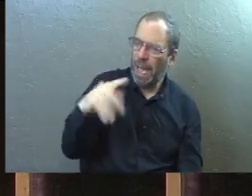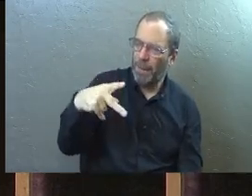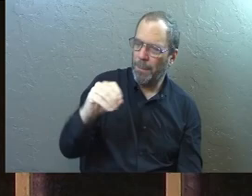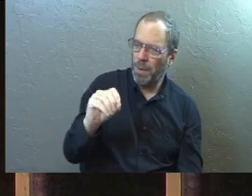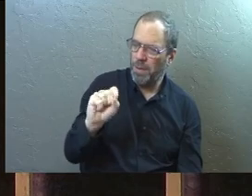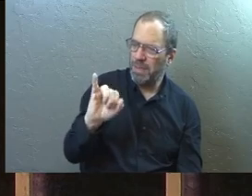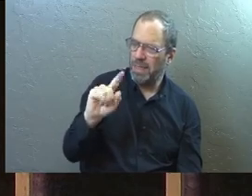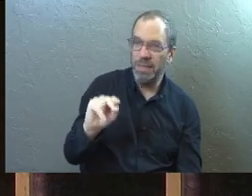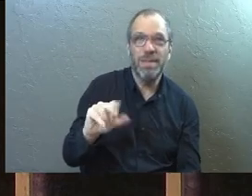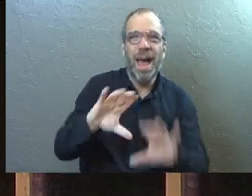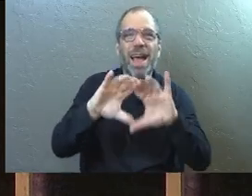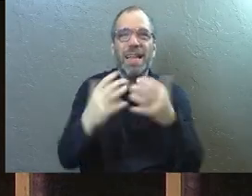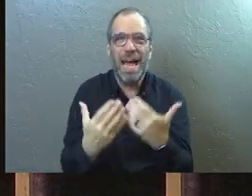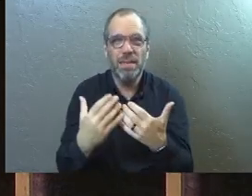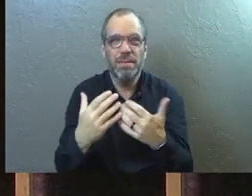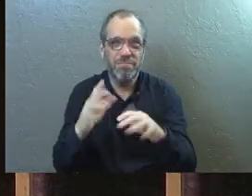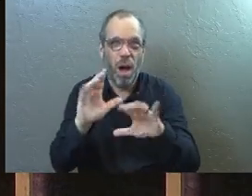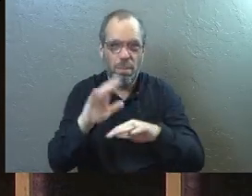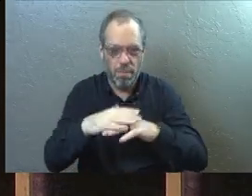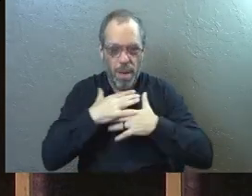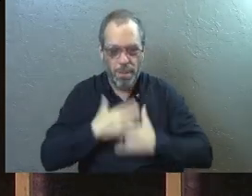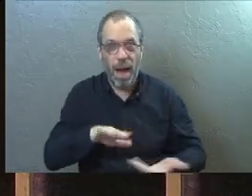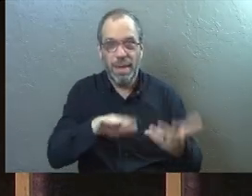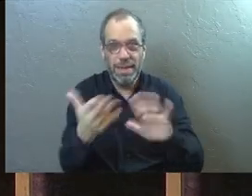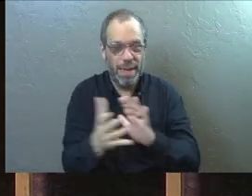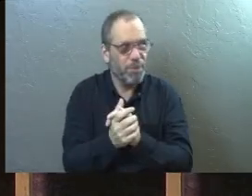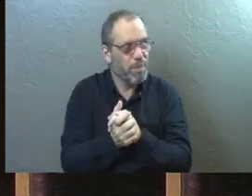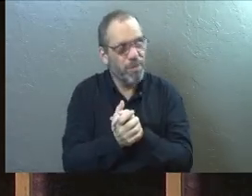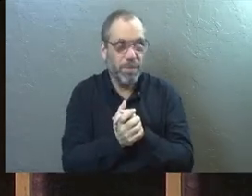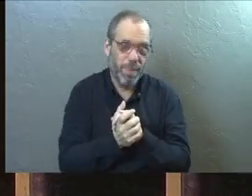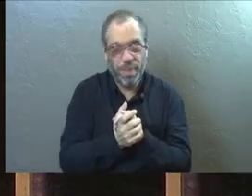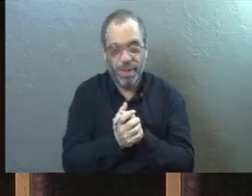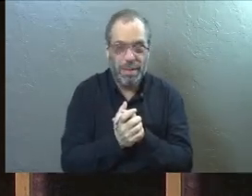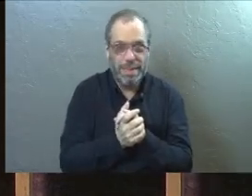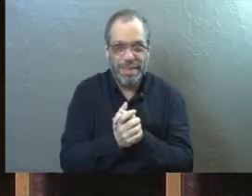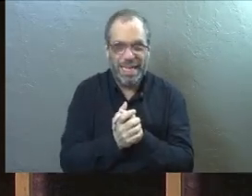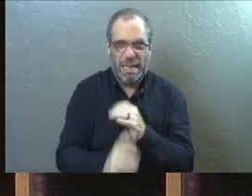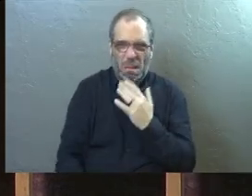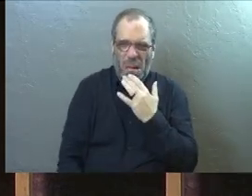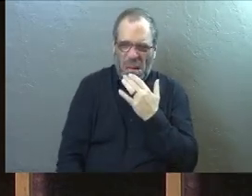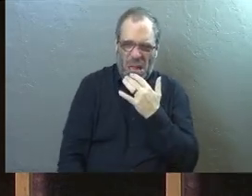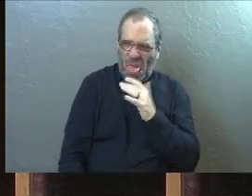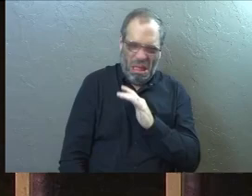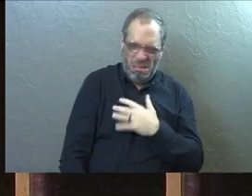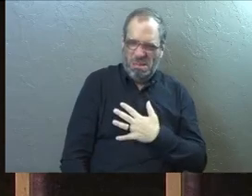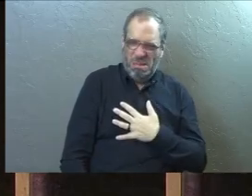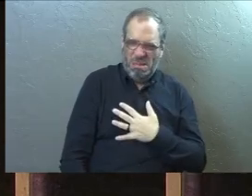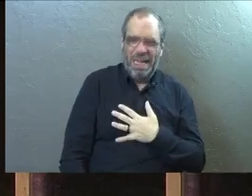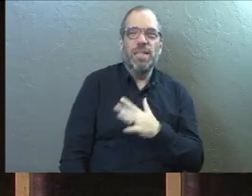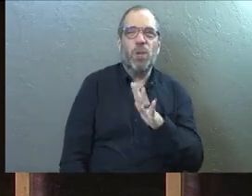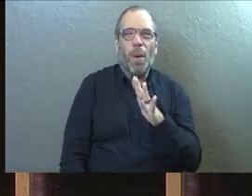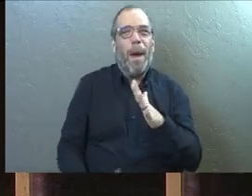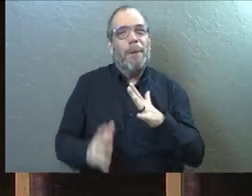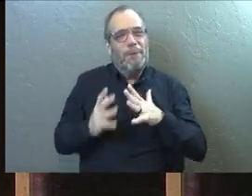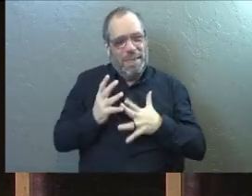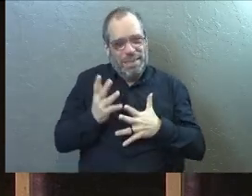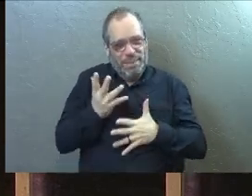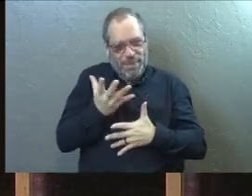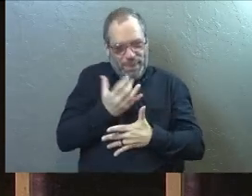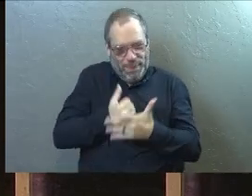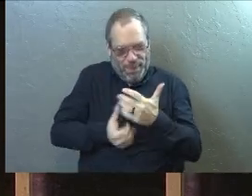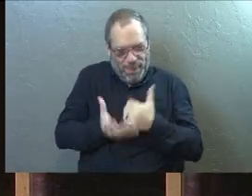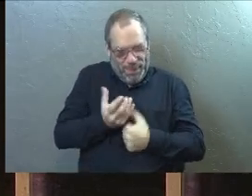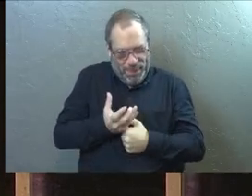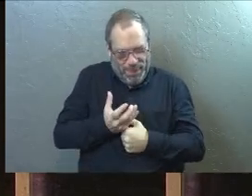A little bit of a class. And it's, it's a little bit grisly and gruesome. I'm going to try hold myself back from